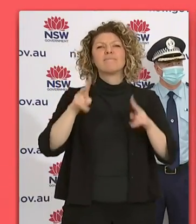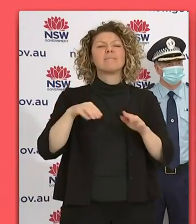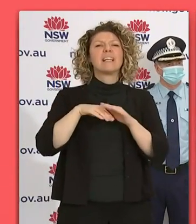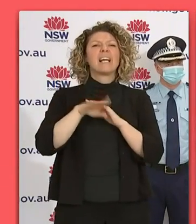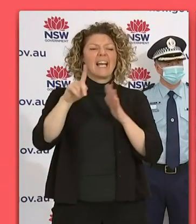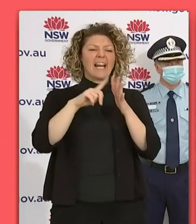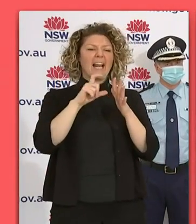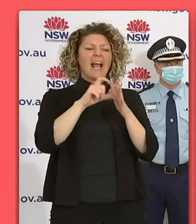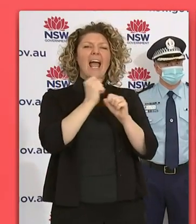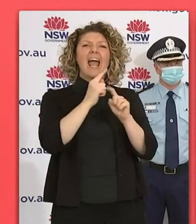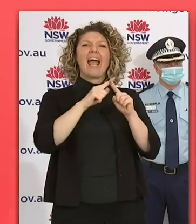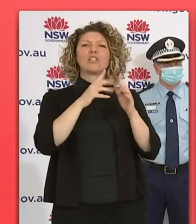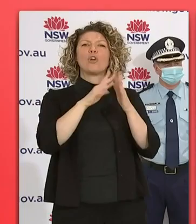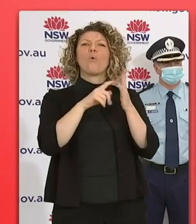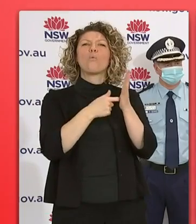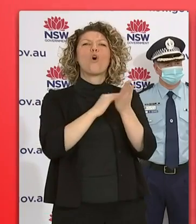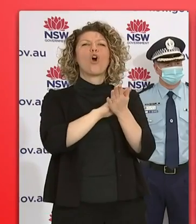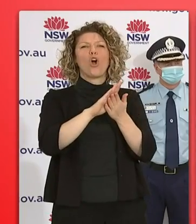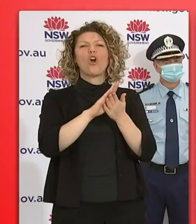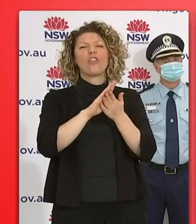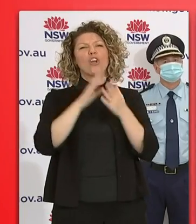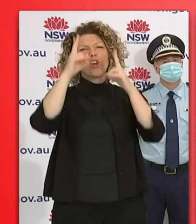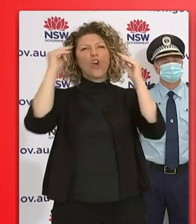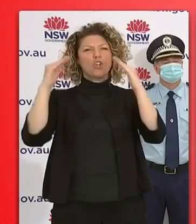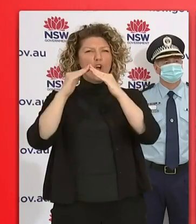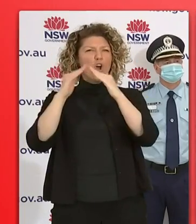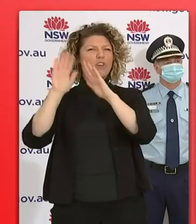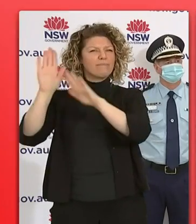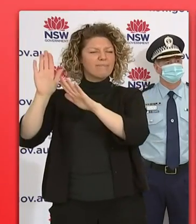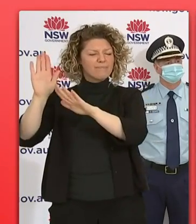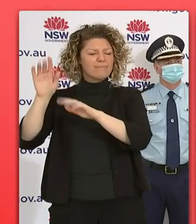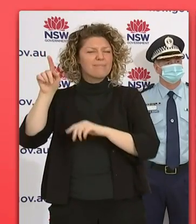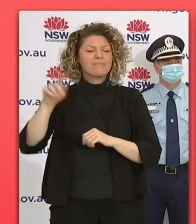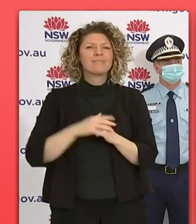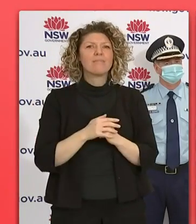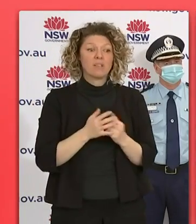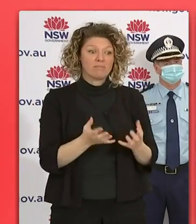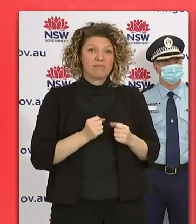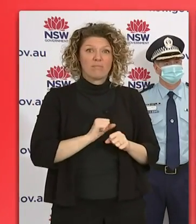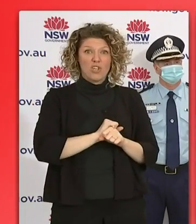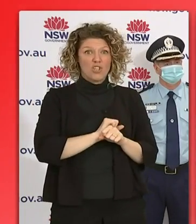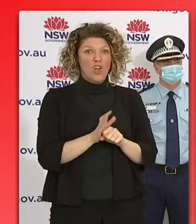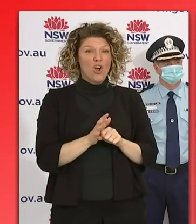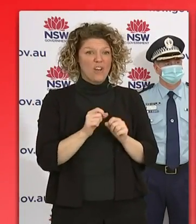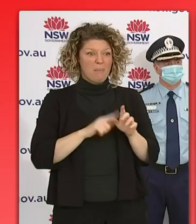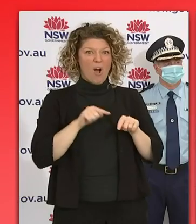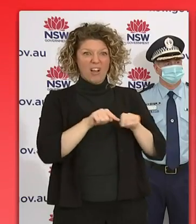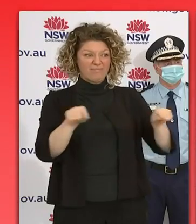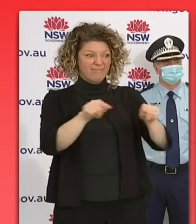Village in Edgeworth. He had acquired his infection recently as part of the outbreak in the facility.